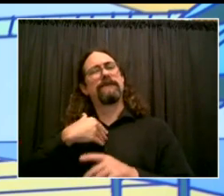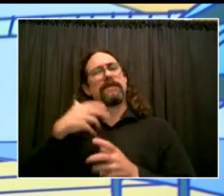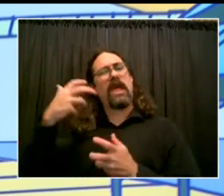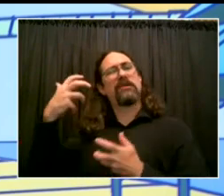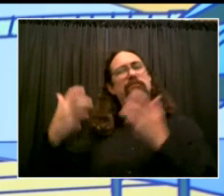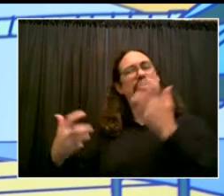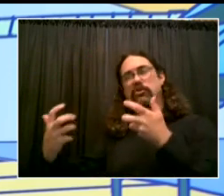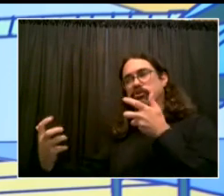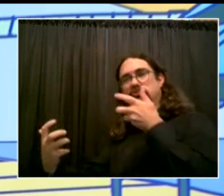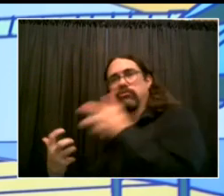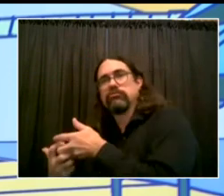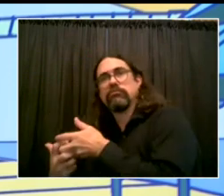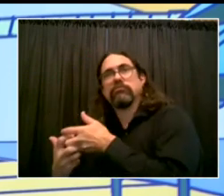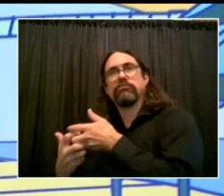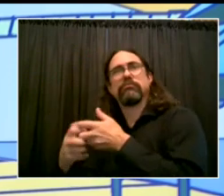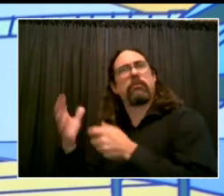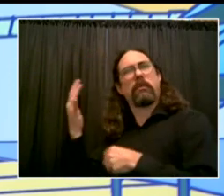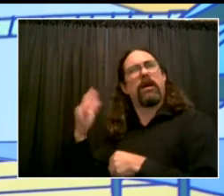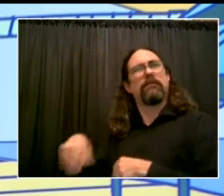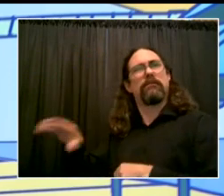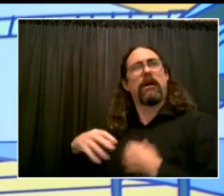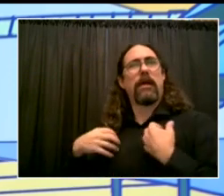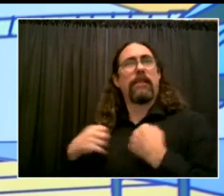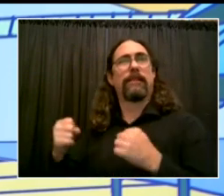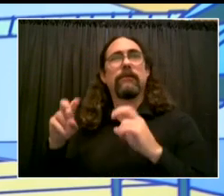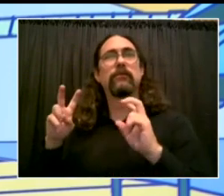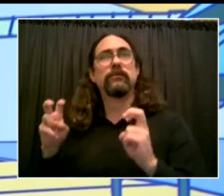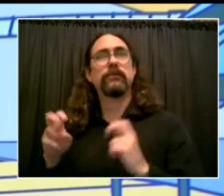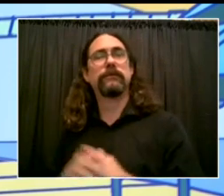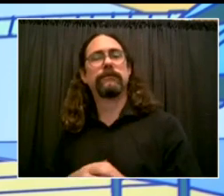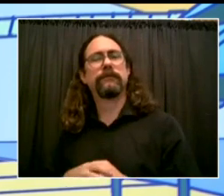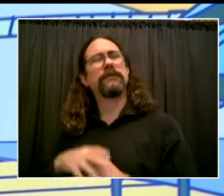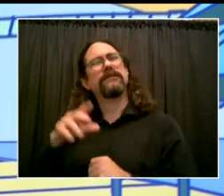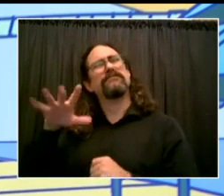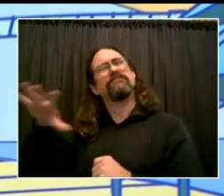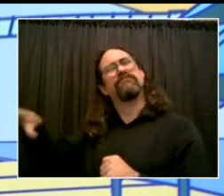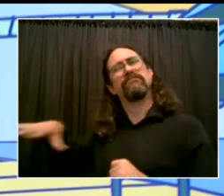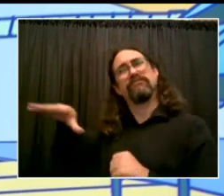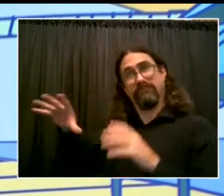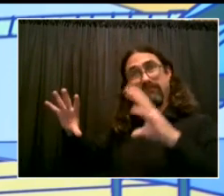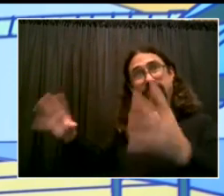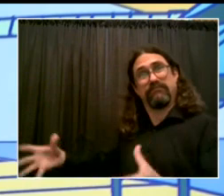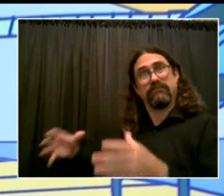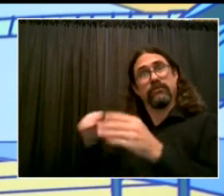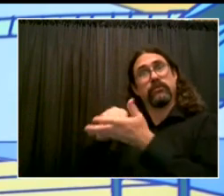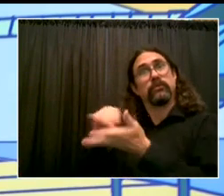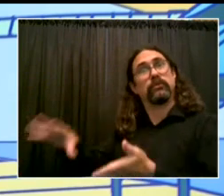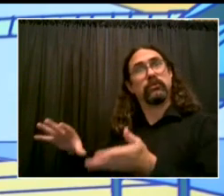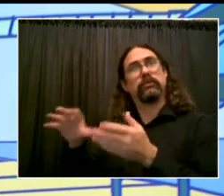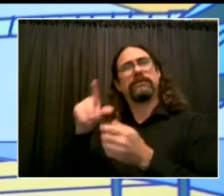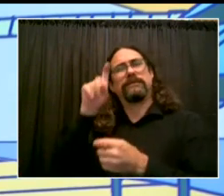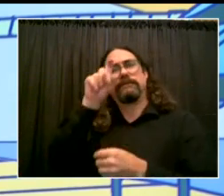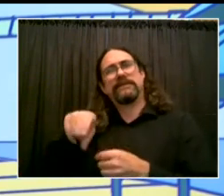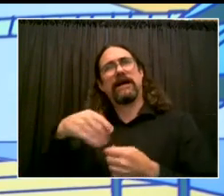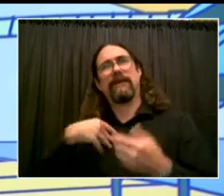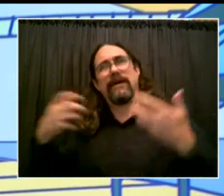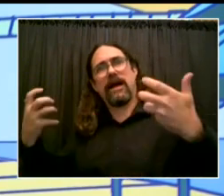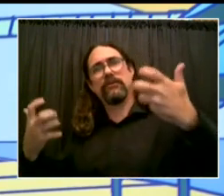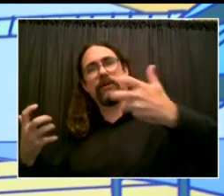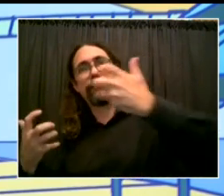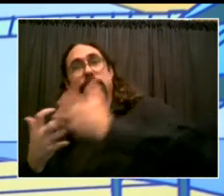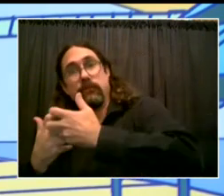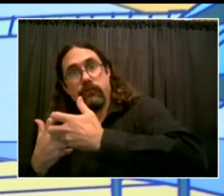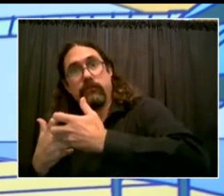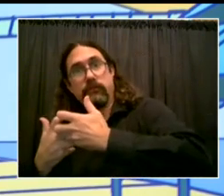who is going to be staffing that alternative instruction? Yeah, it's a very important question. Thank you. I'm going to start,